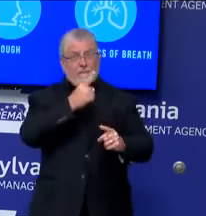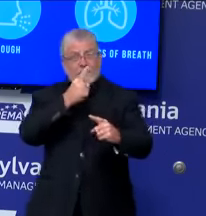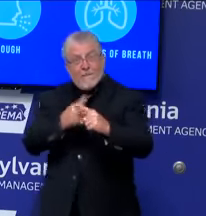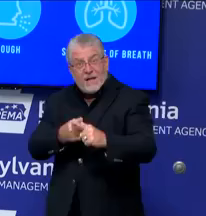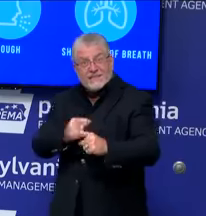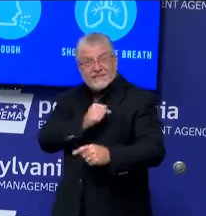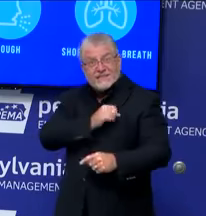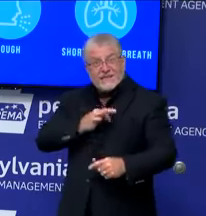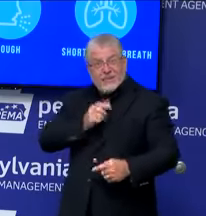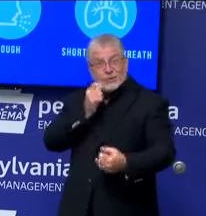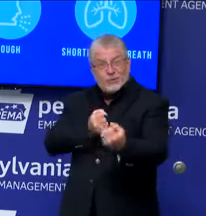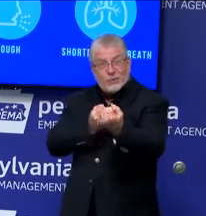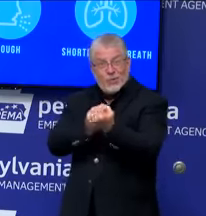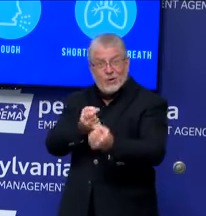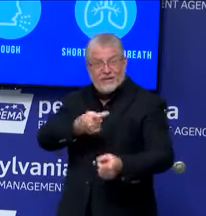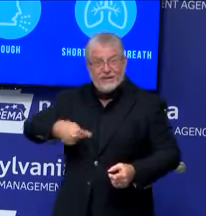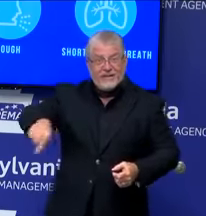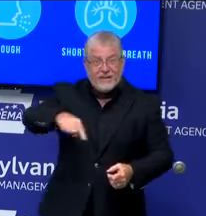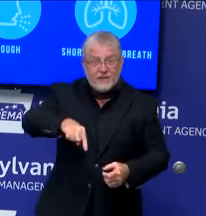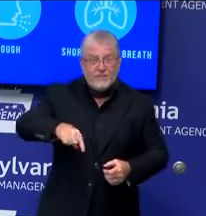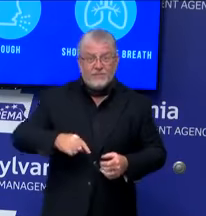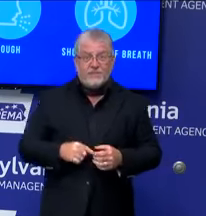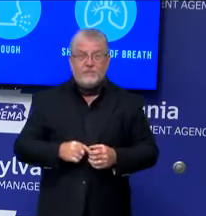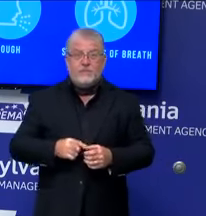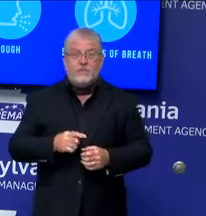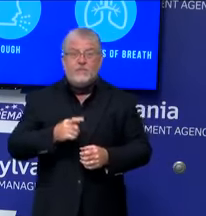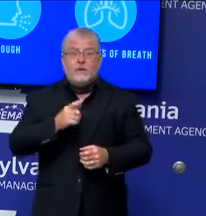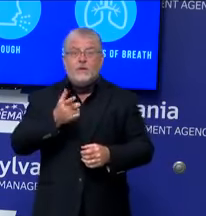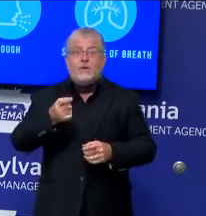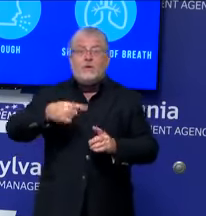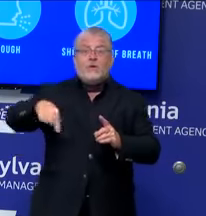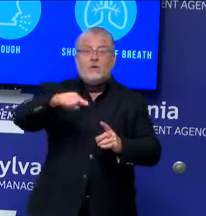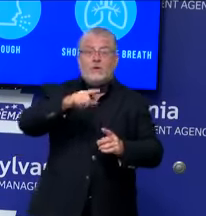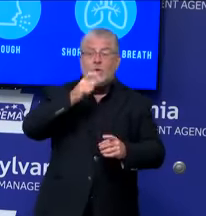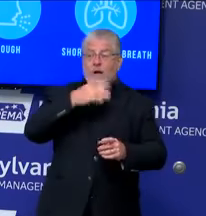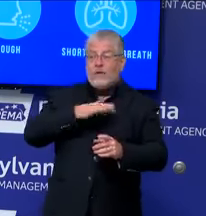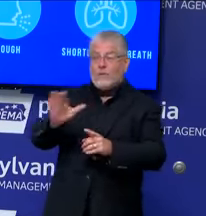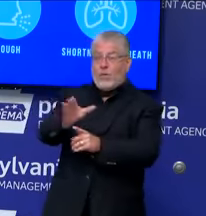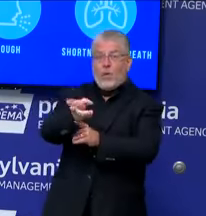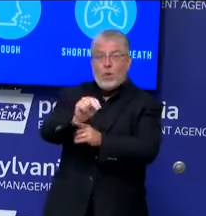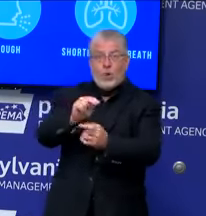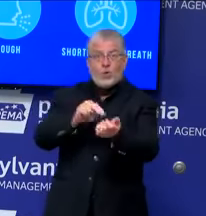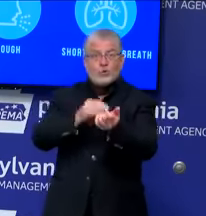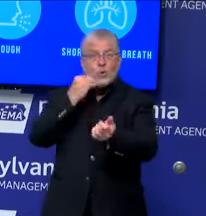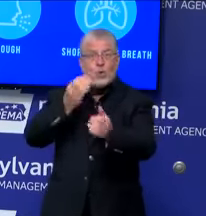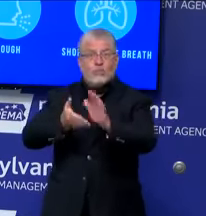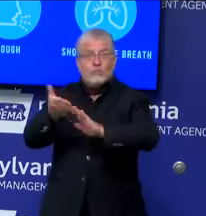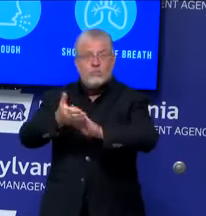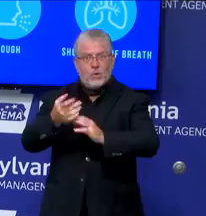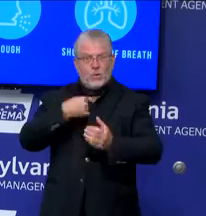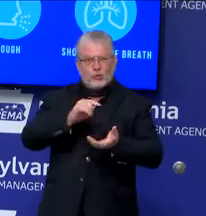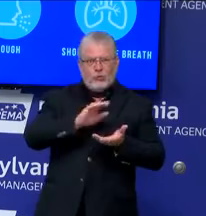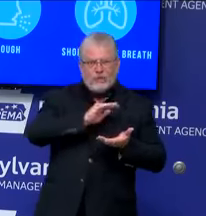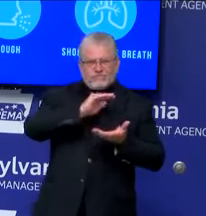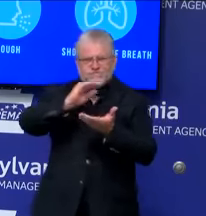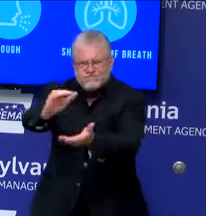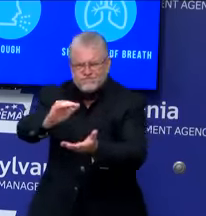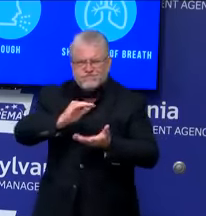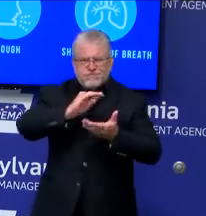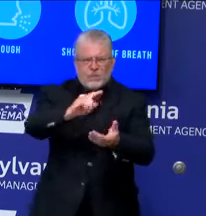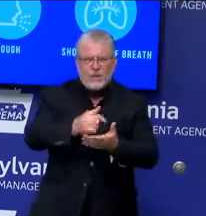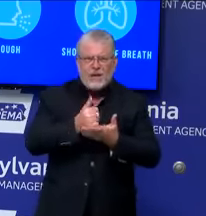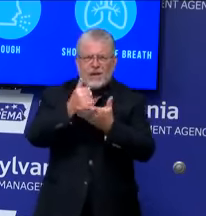operators with the resources they need to accomplish this huge task. Through our partnership with CVS Health